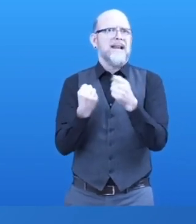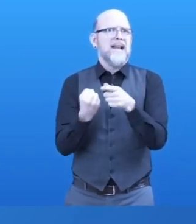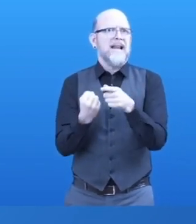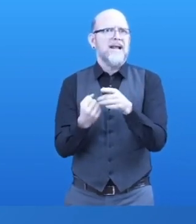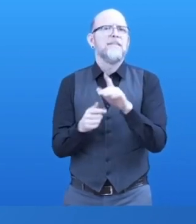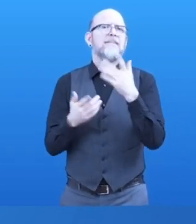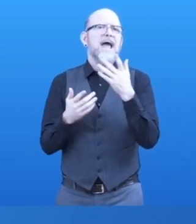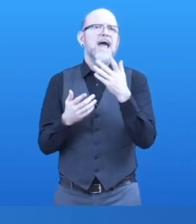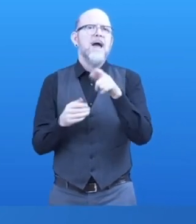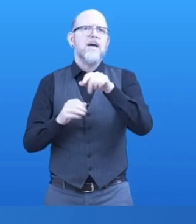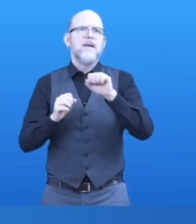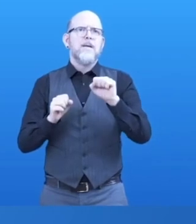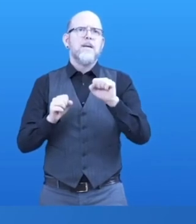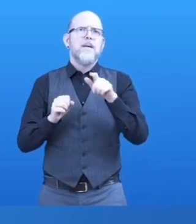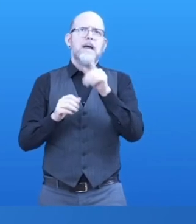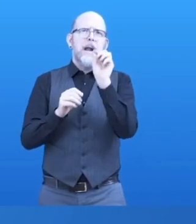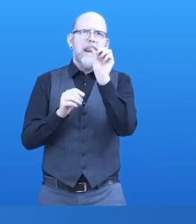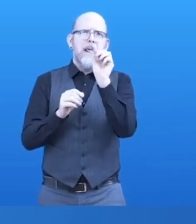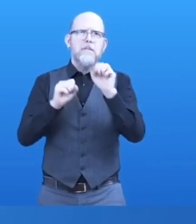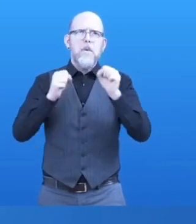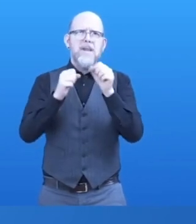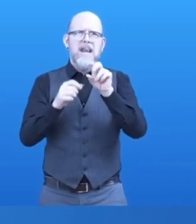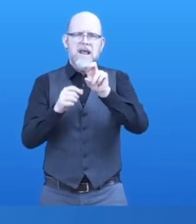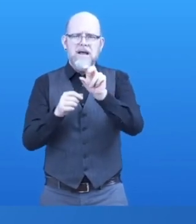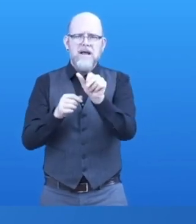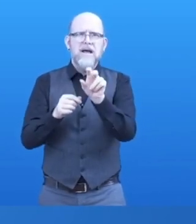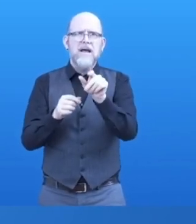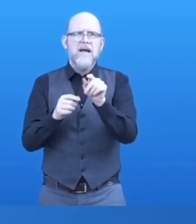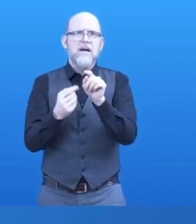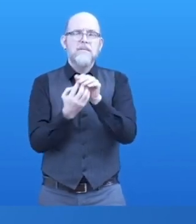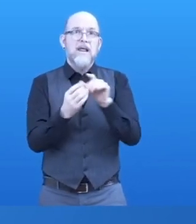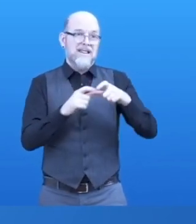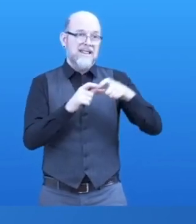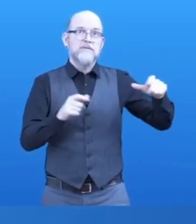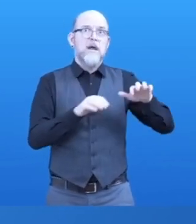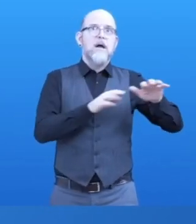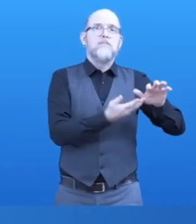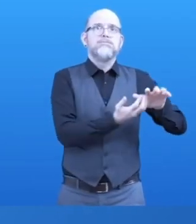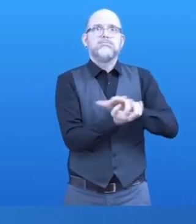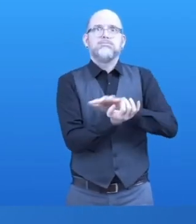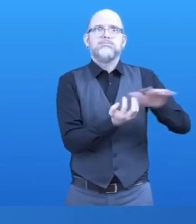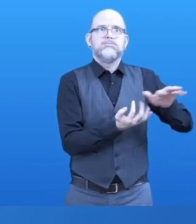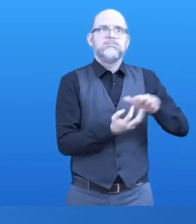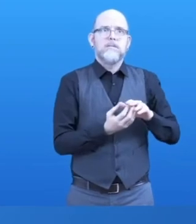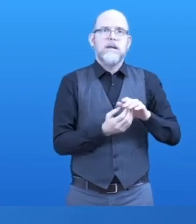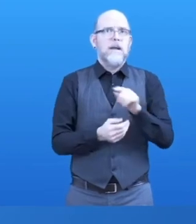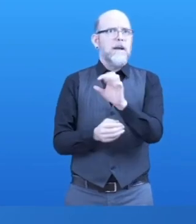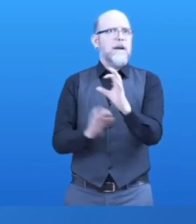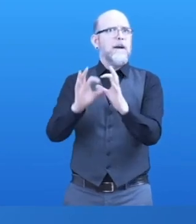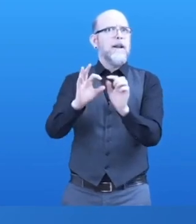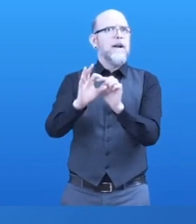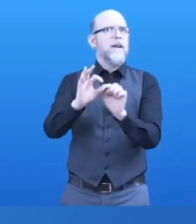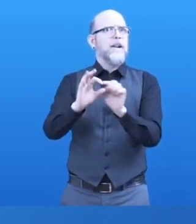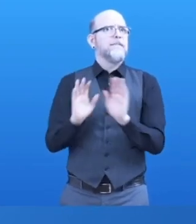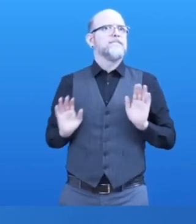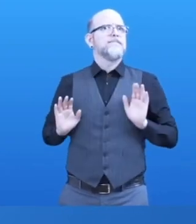any of today's solutions. Instead of hundreds of individually moved pins in conventional braille displays, we use sturdy rotating elements